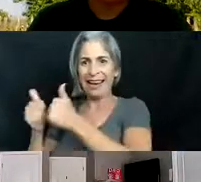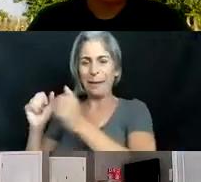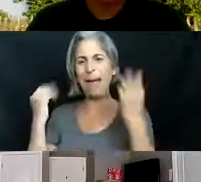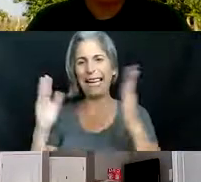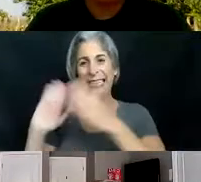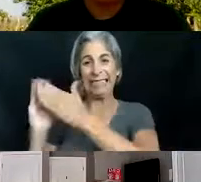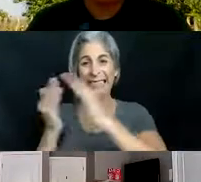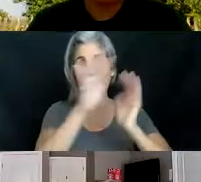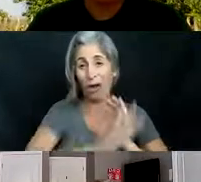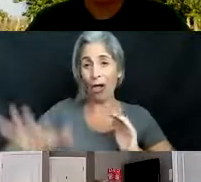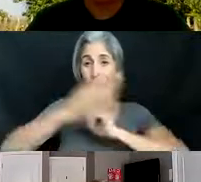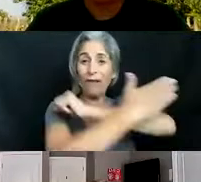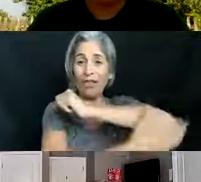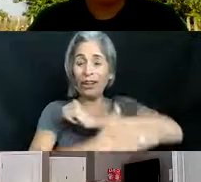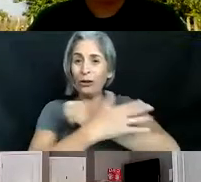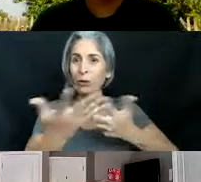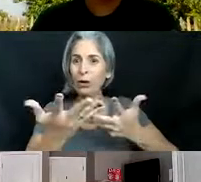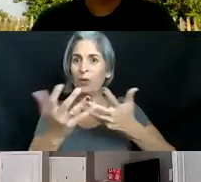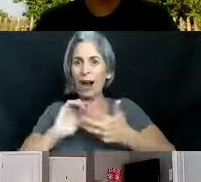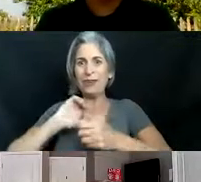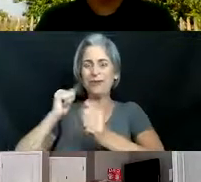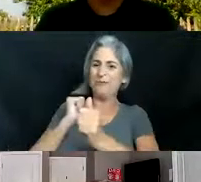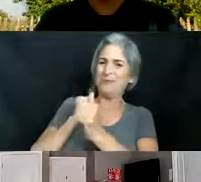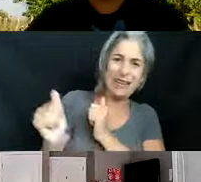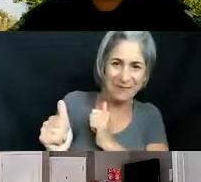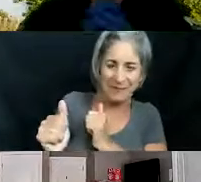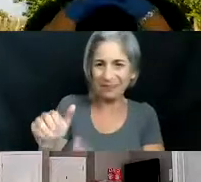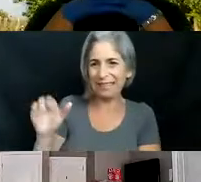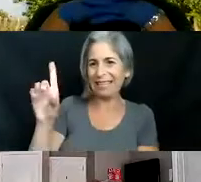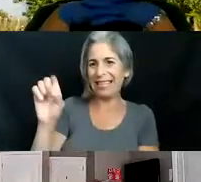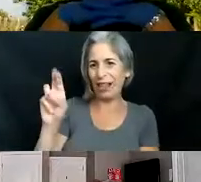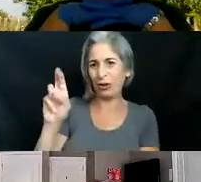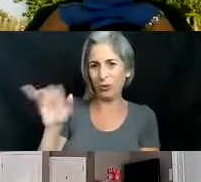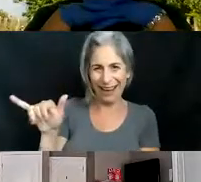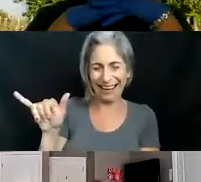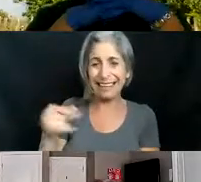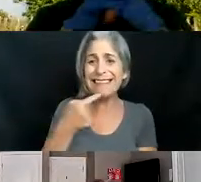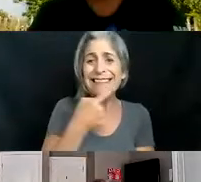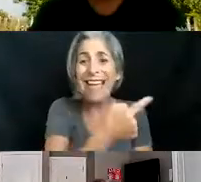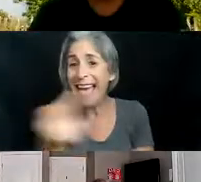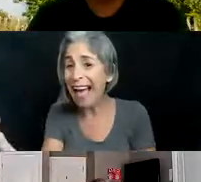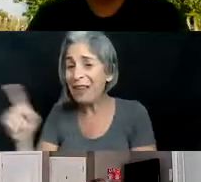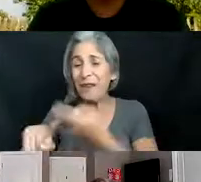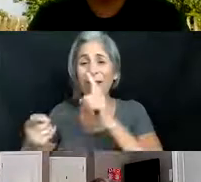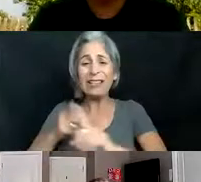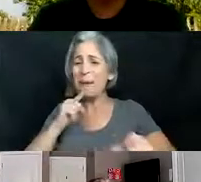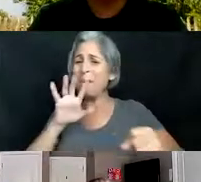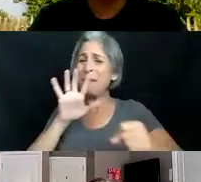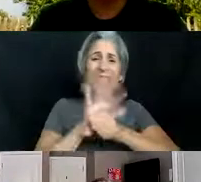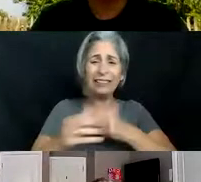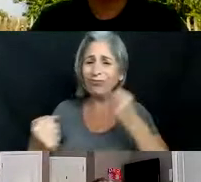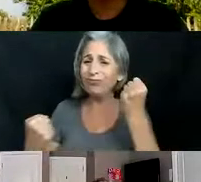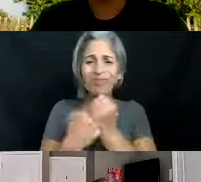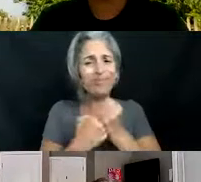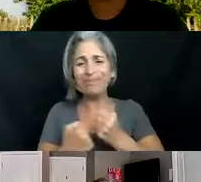definitely want to beat delray and i don't know what they're ranked but tell your friends and let's all do the pledge so we can show